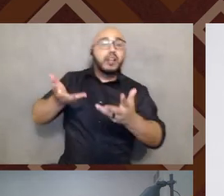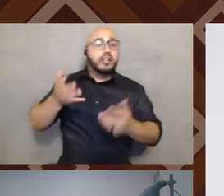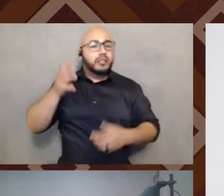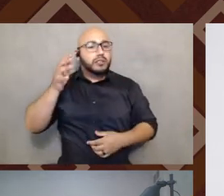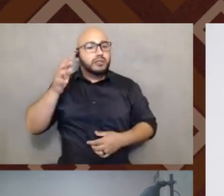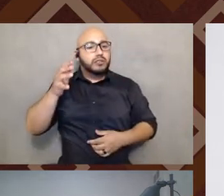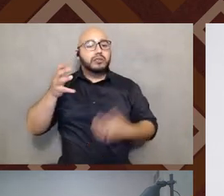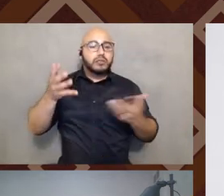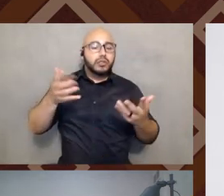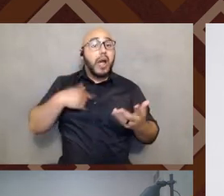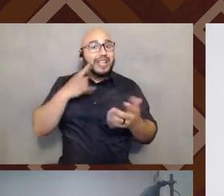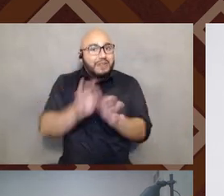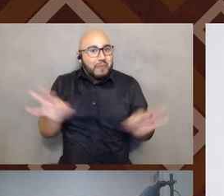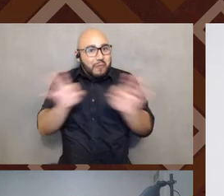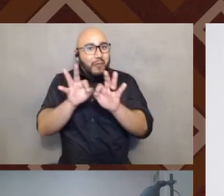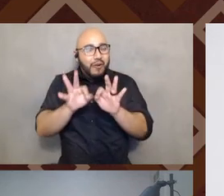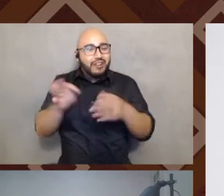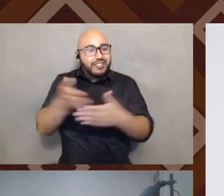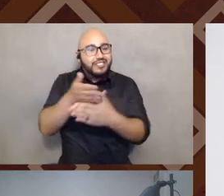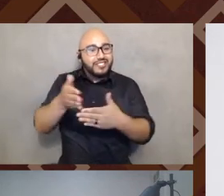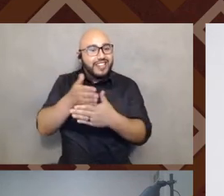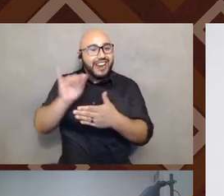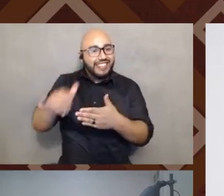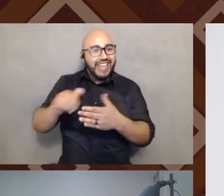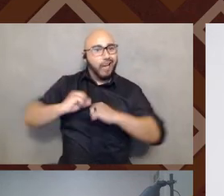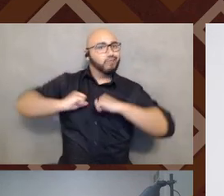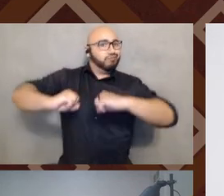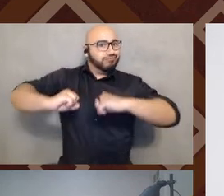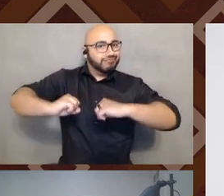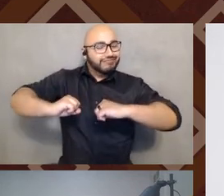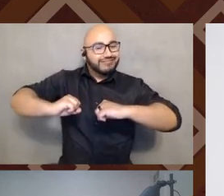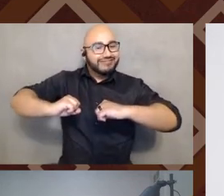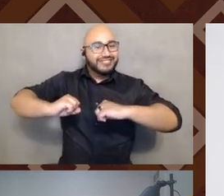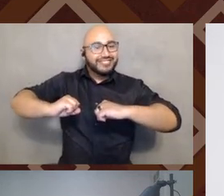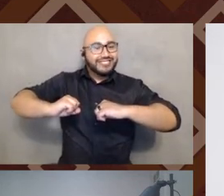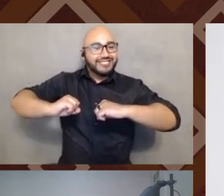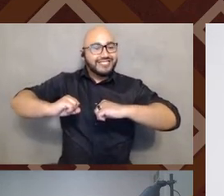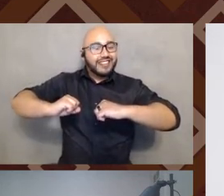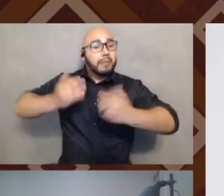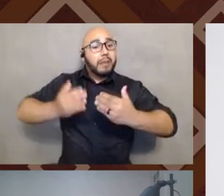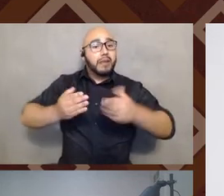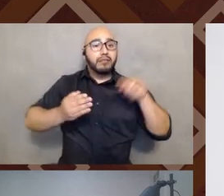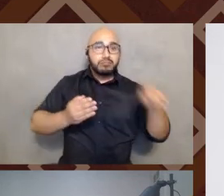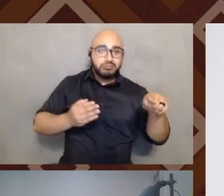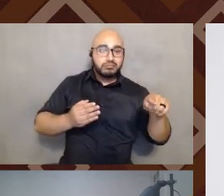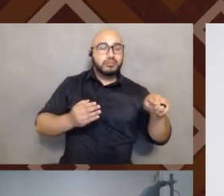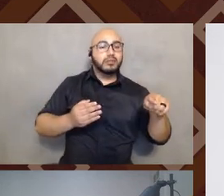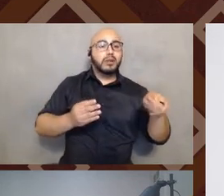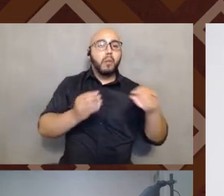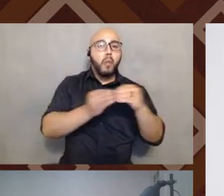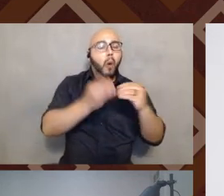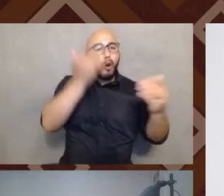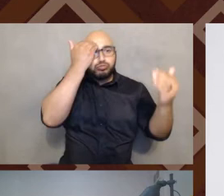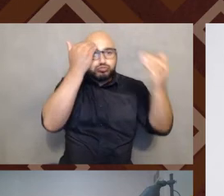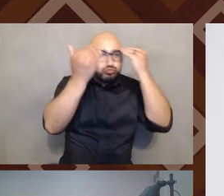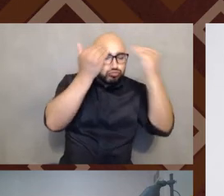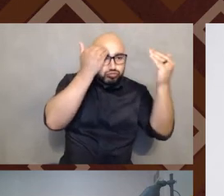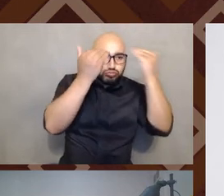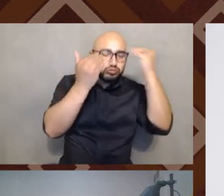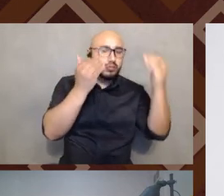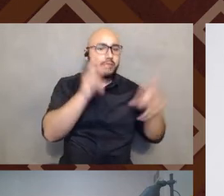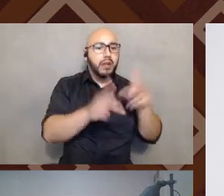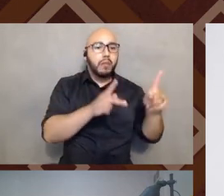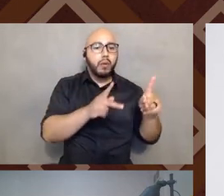I mean, I think it's important to like share, share that pushback in a sense. Right. And again, maybe the first one might be more familiar to folks. The idea of